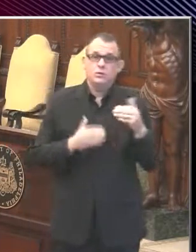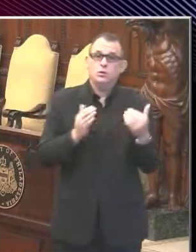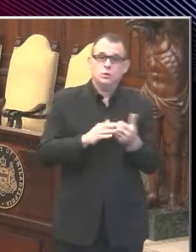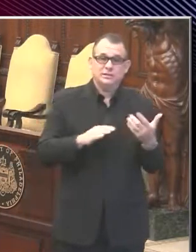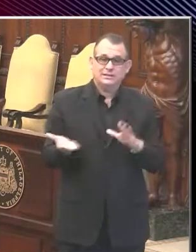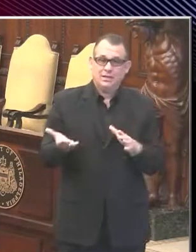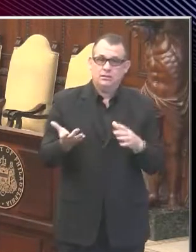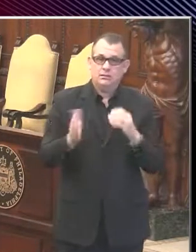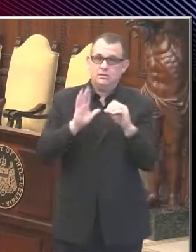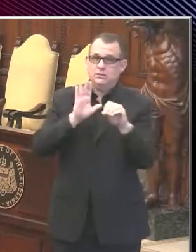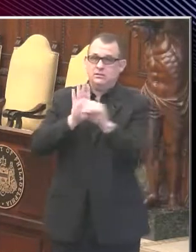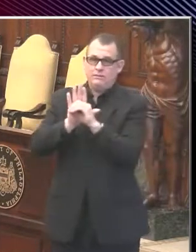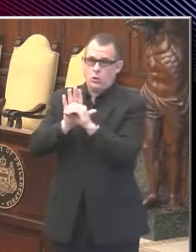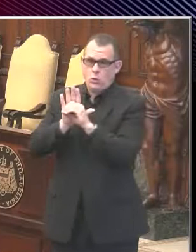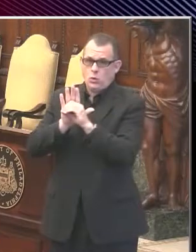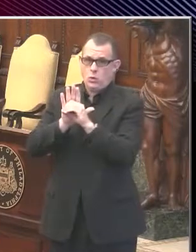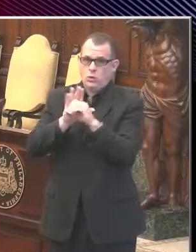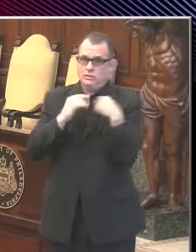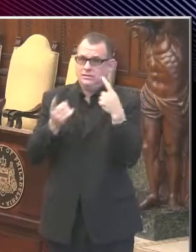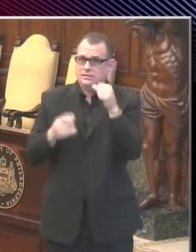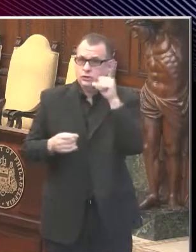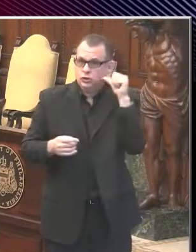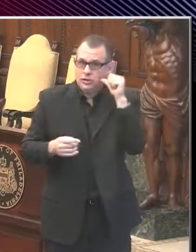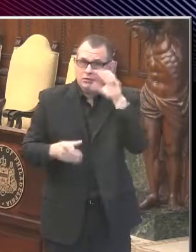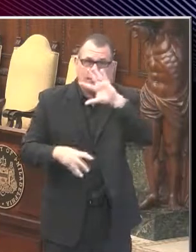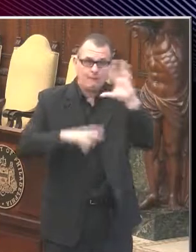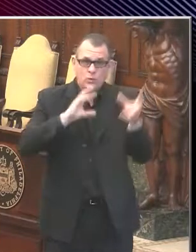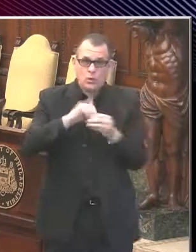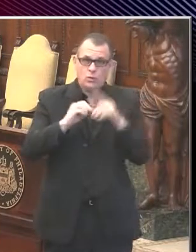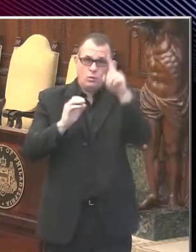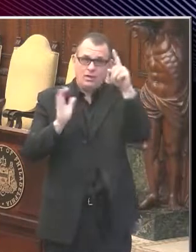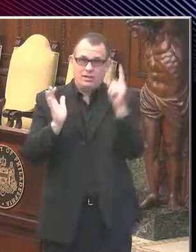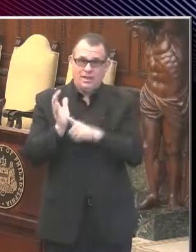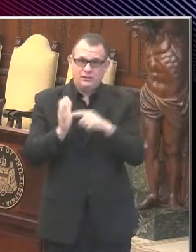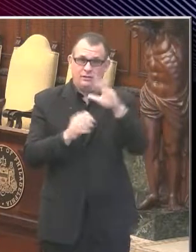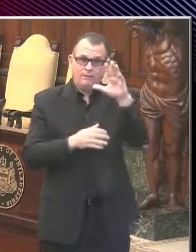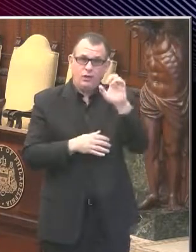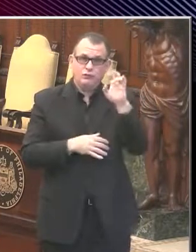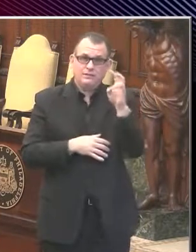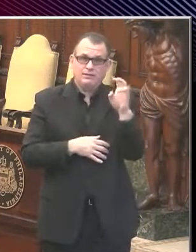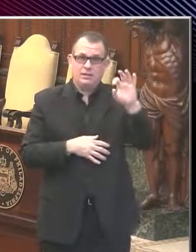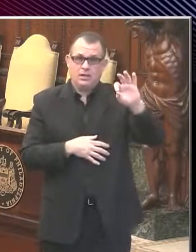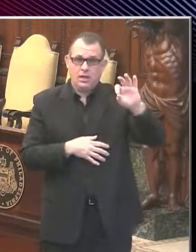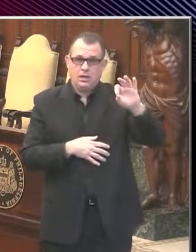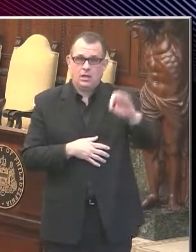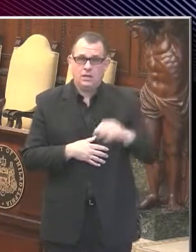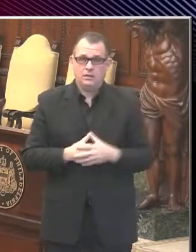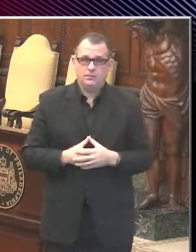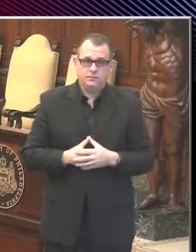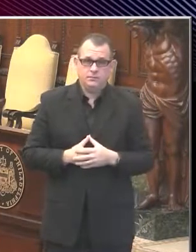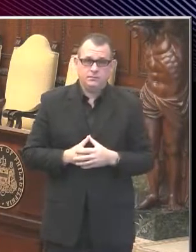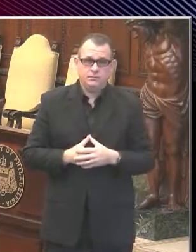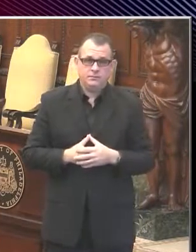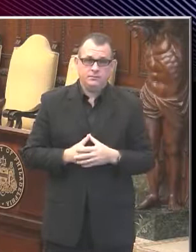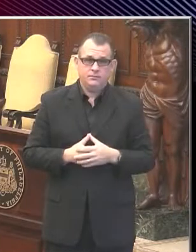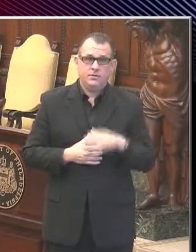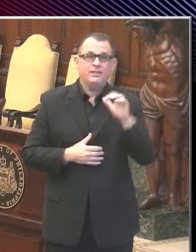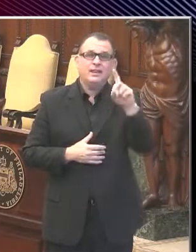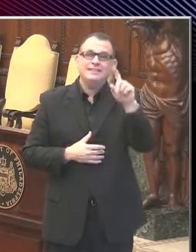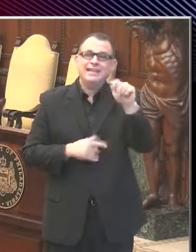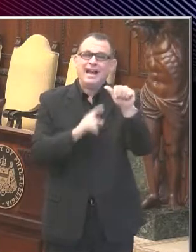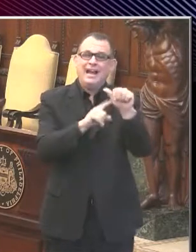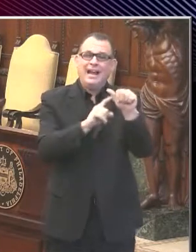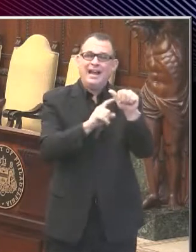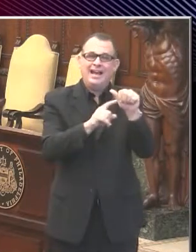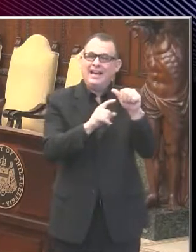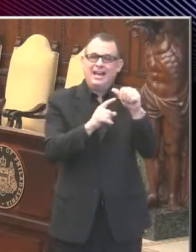from the infection, the total being 1,579. Now our data on deaths comes in batches. So I can't tell you that it's going to continue